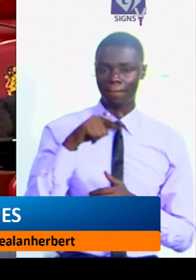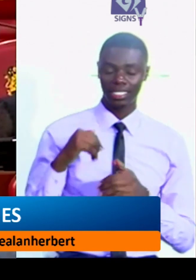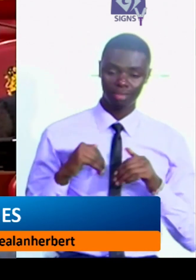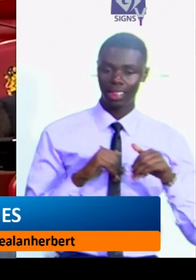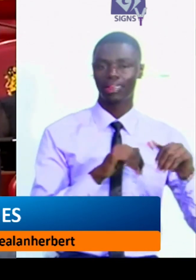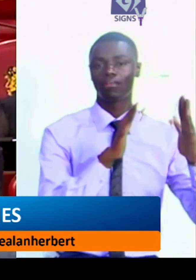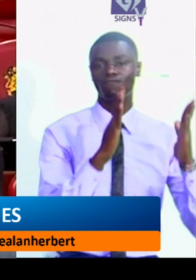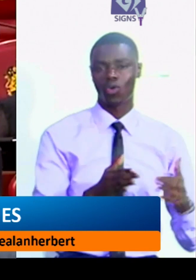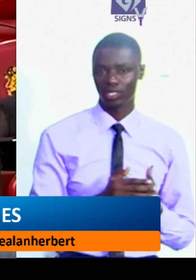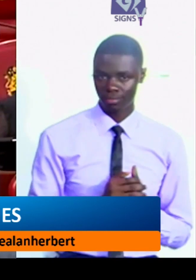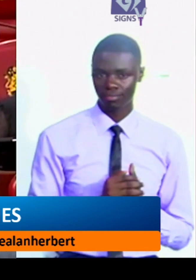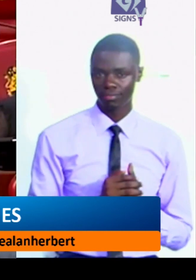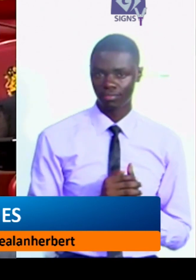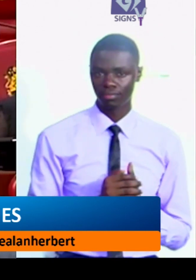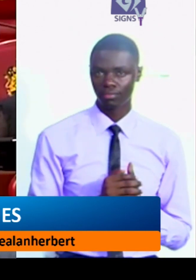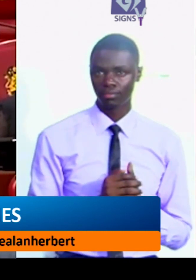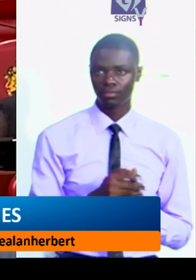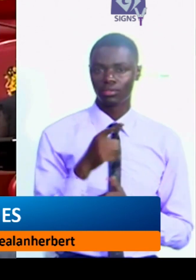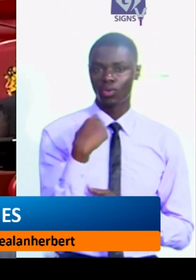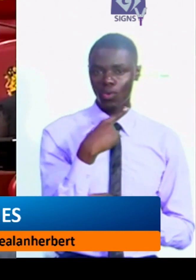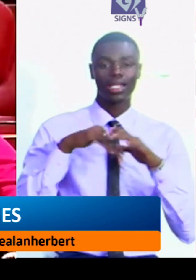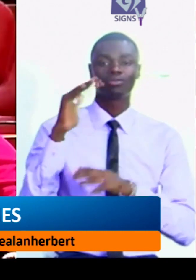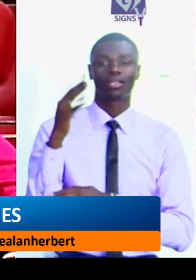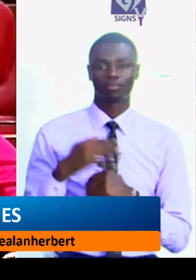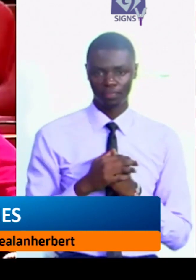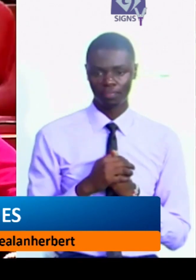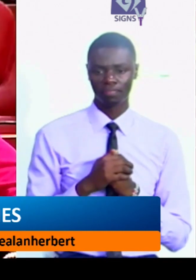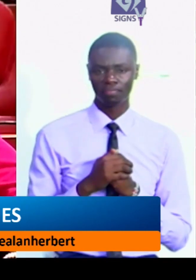who fasted to death